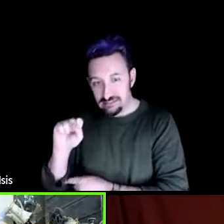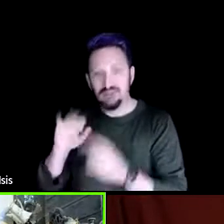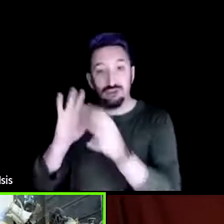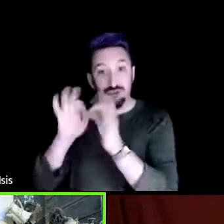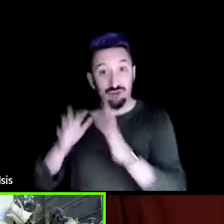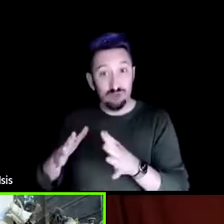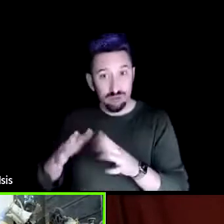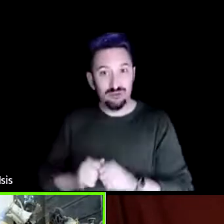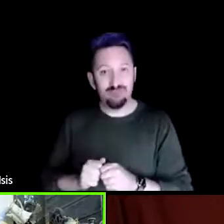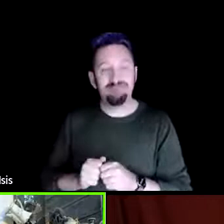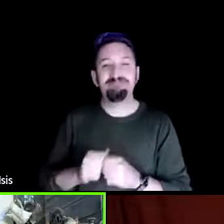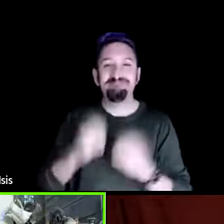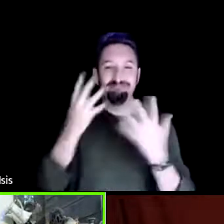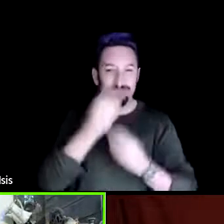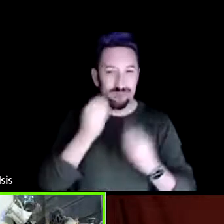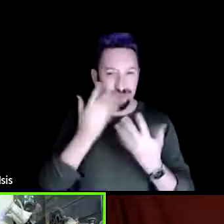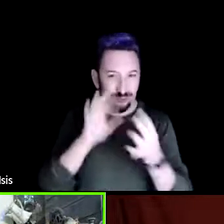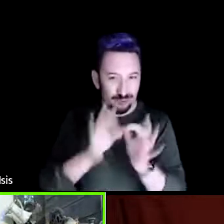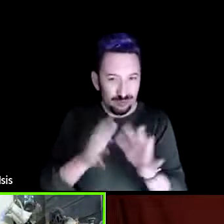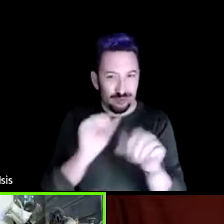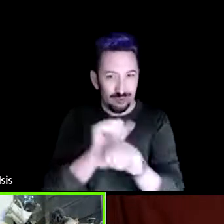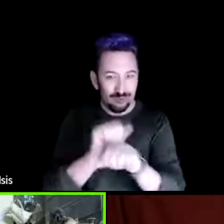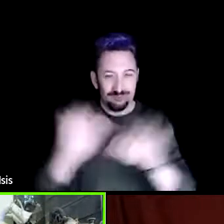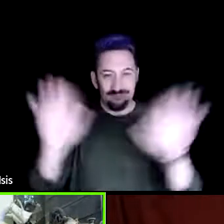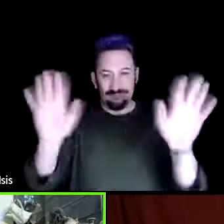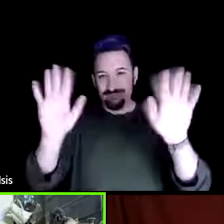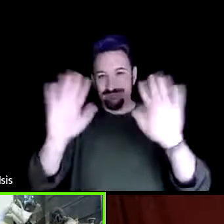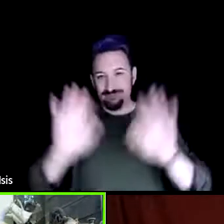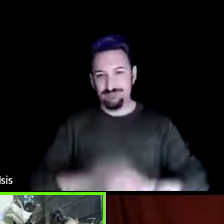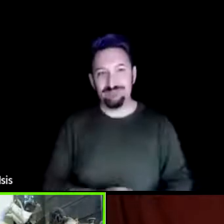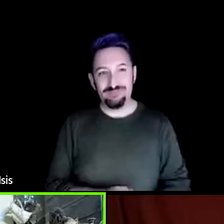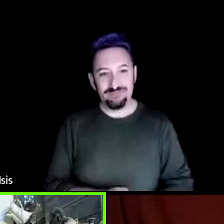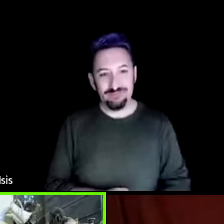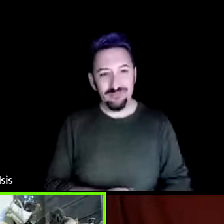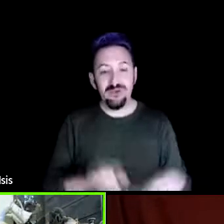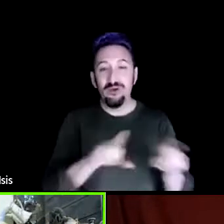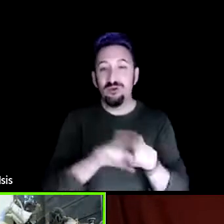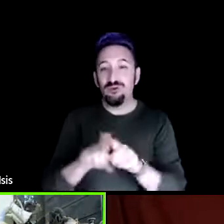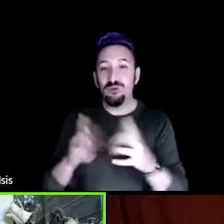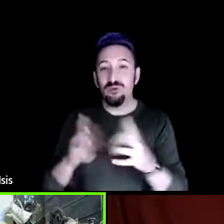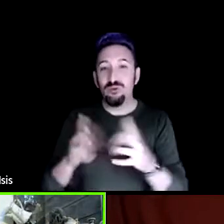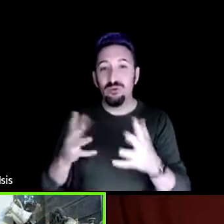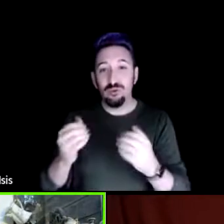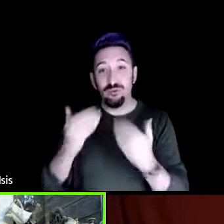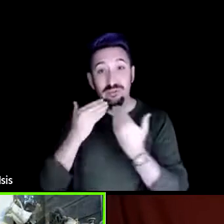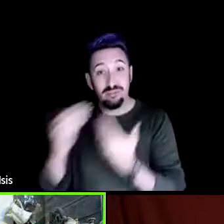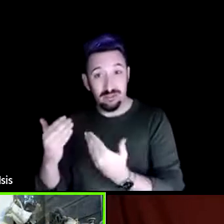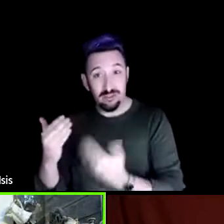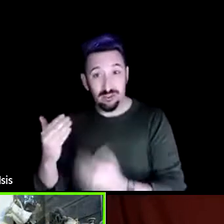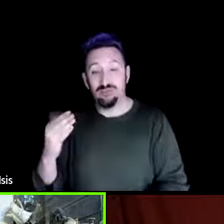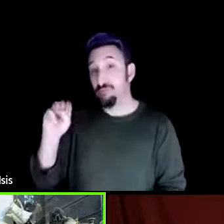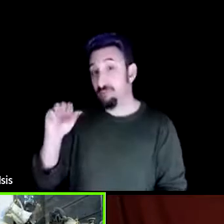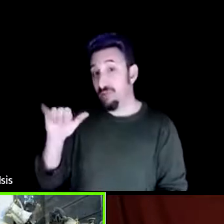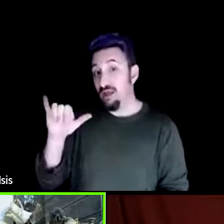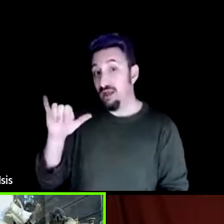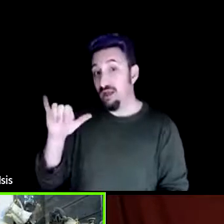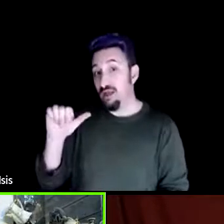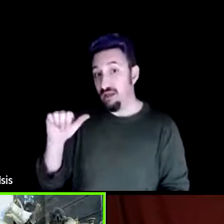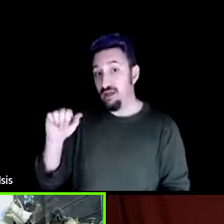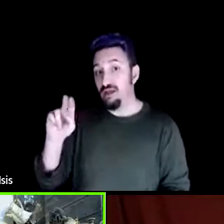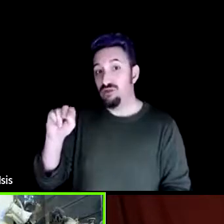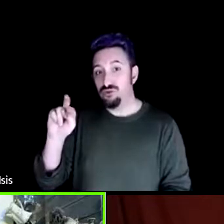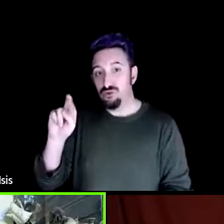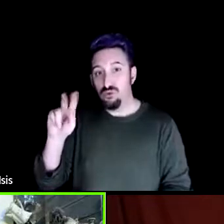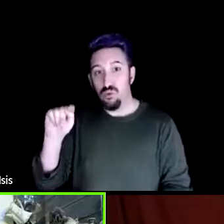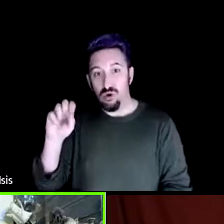tonight, and to give a good shout out and a thanks to Maya Norton, who's lurking here, who